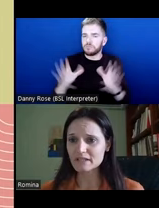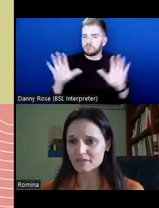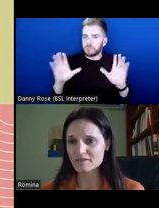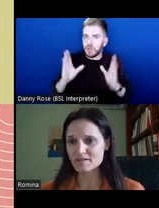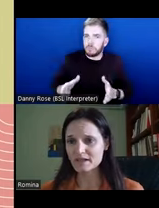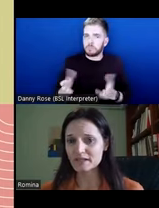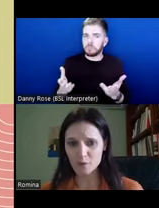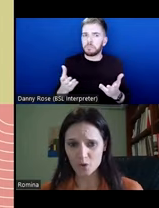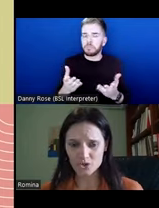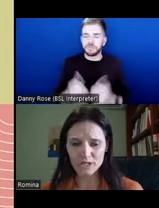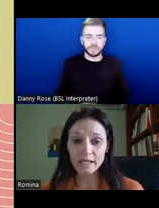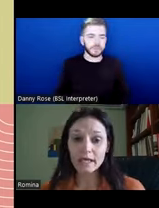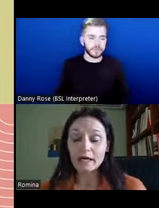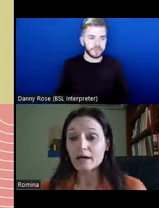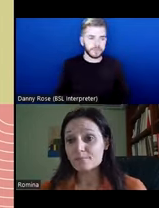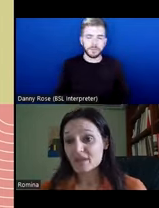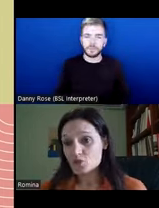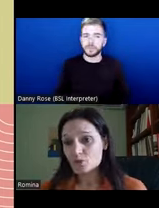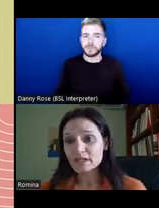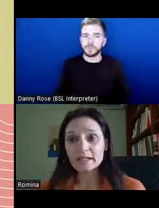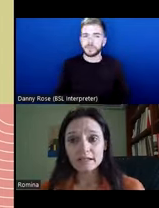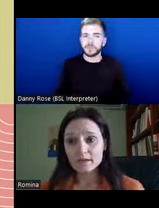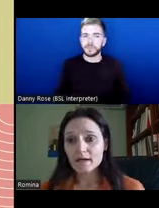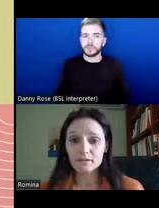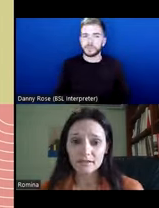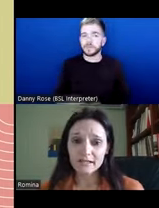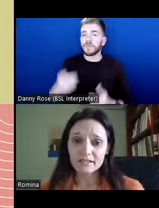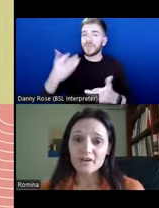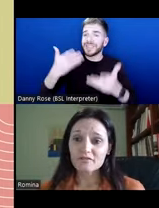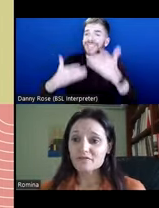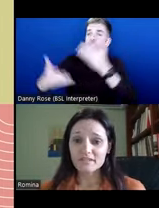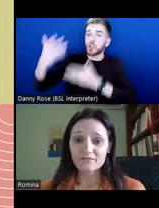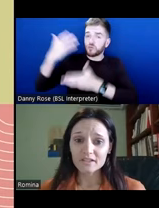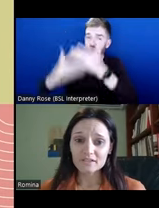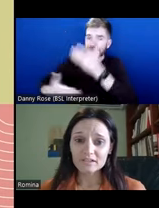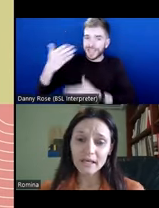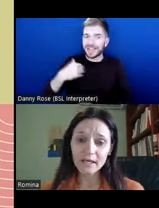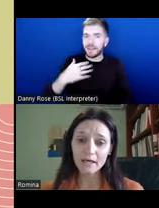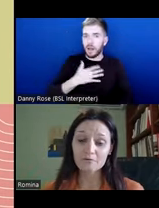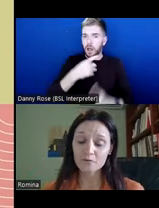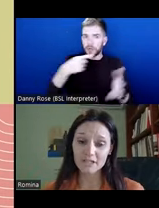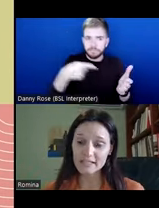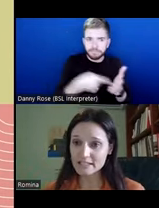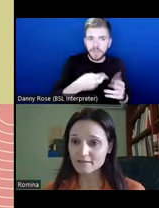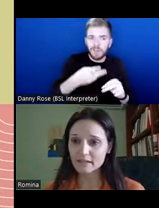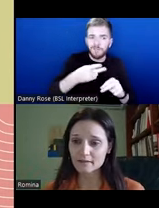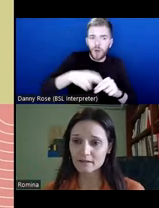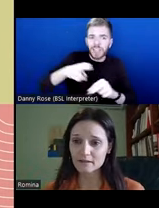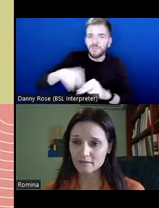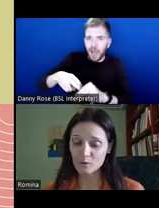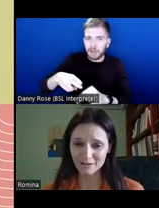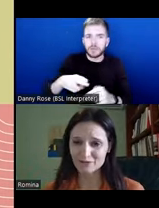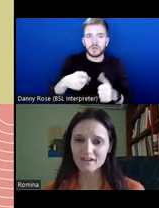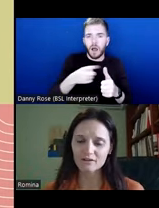decolonial ethos and approach. Historically, I'd like to reference Frantz Fanon from Martinique, the